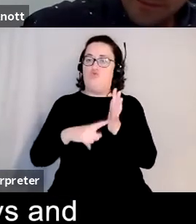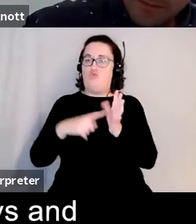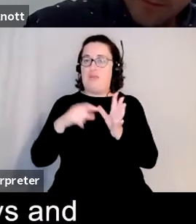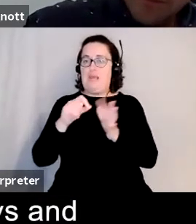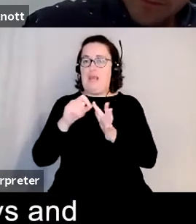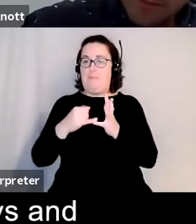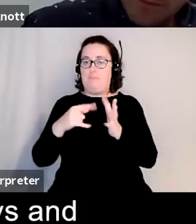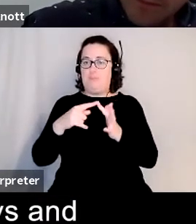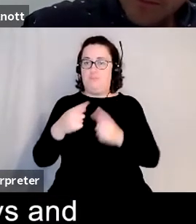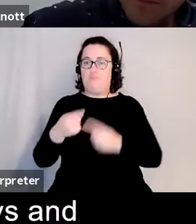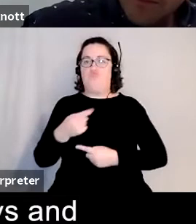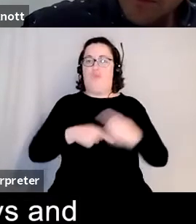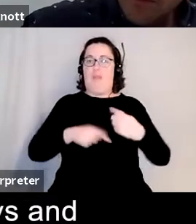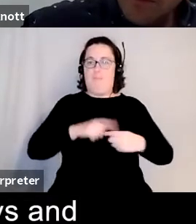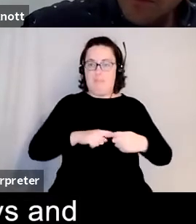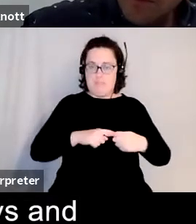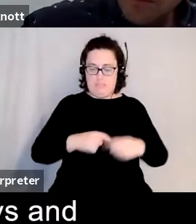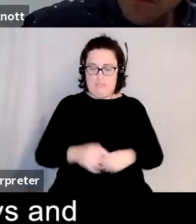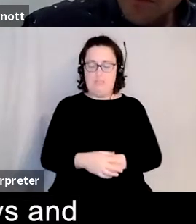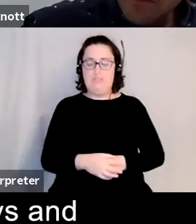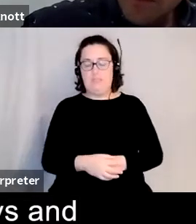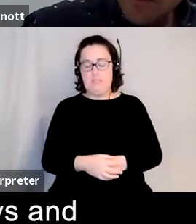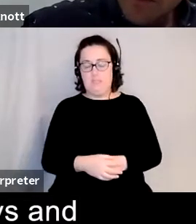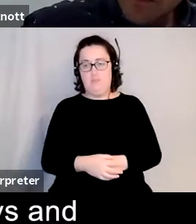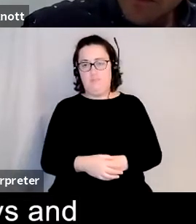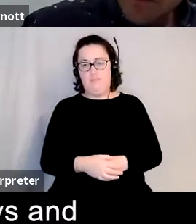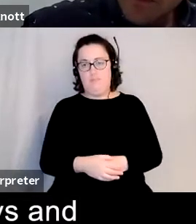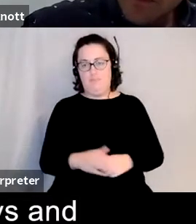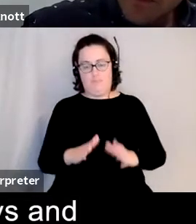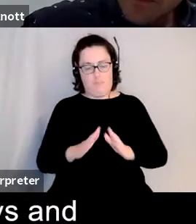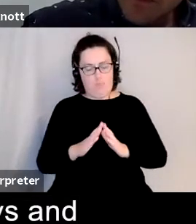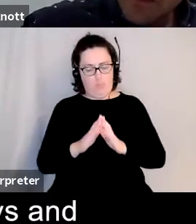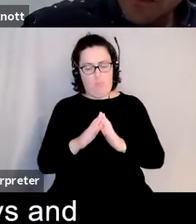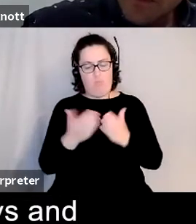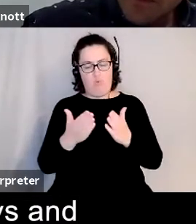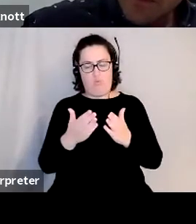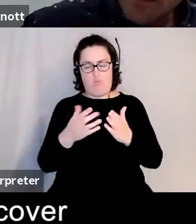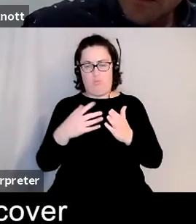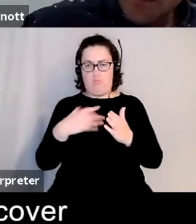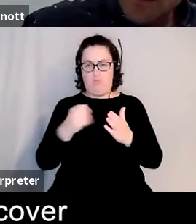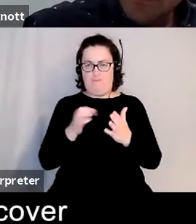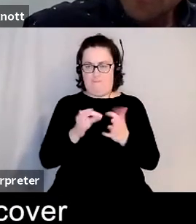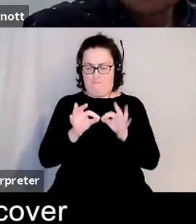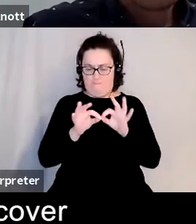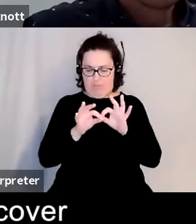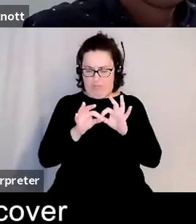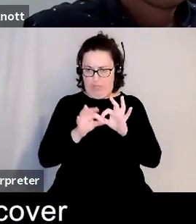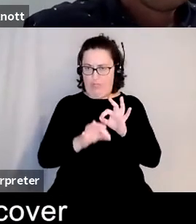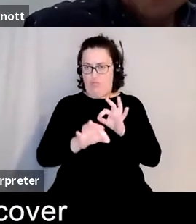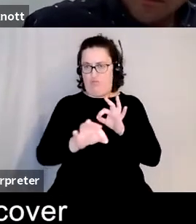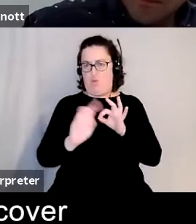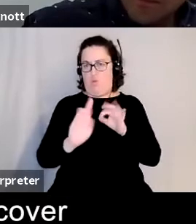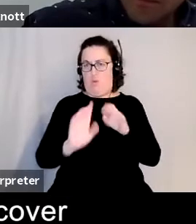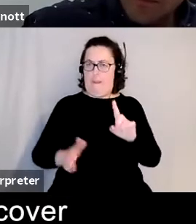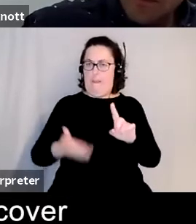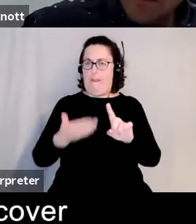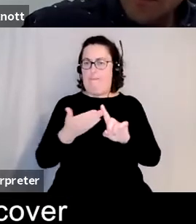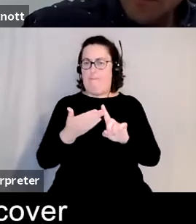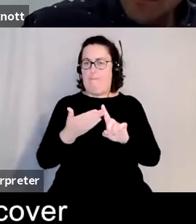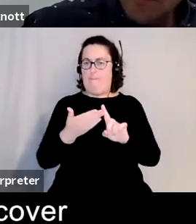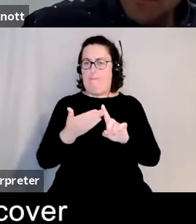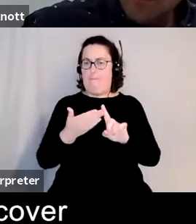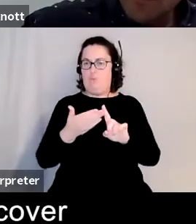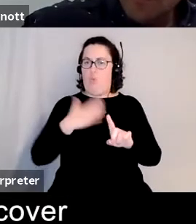in certain ways and the book is driven by a great desire to recover and a great hunger to recover that